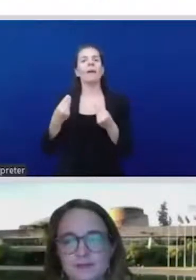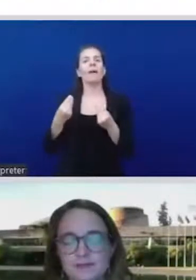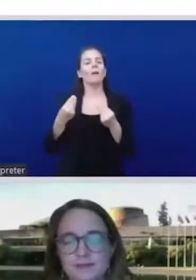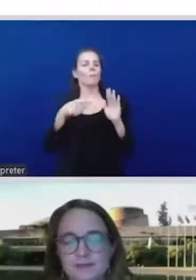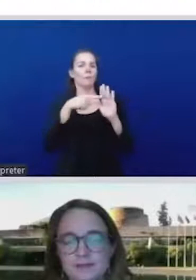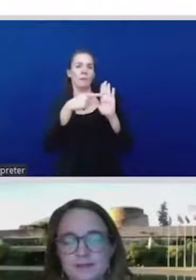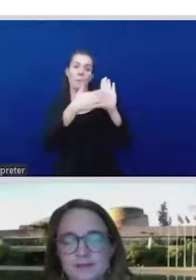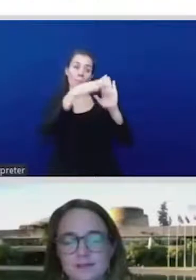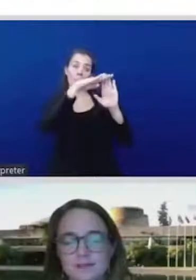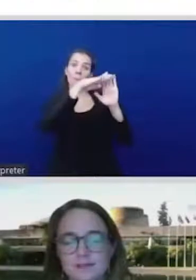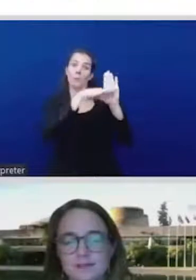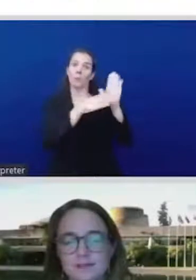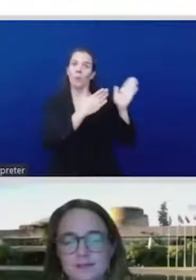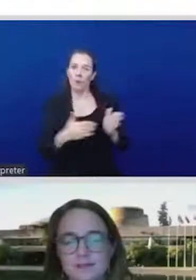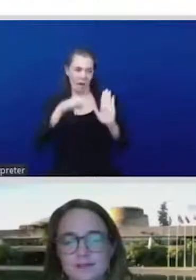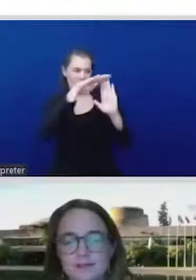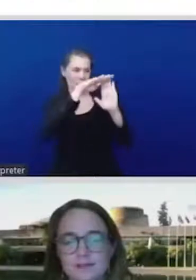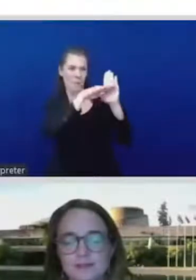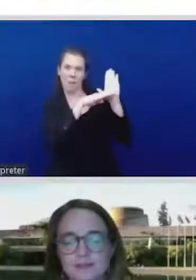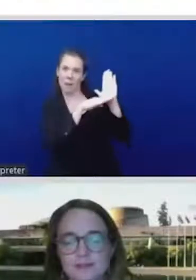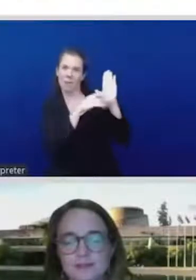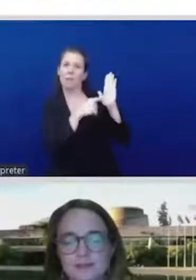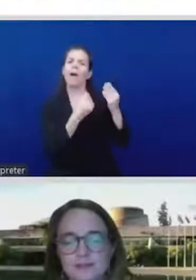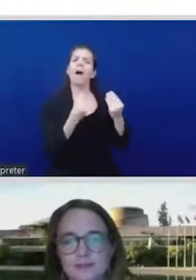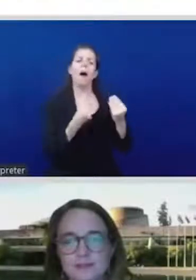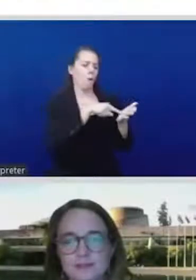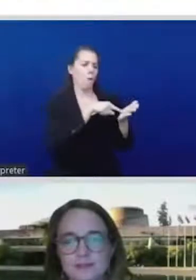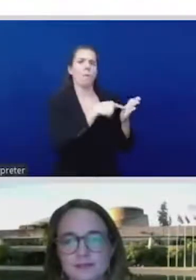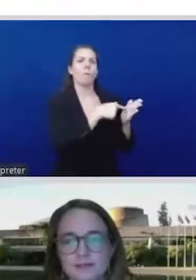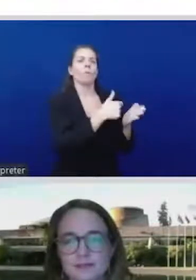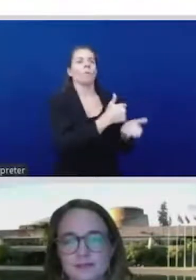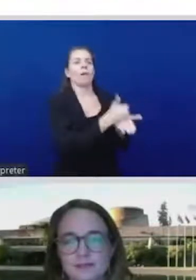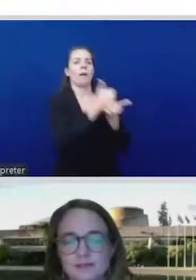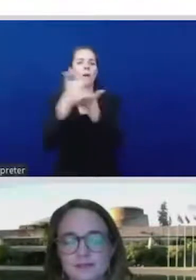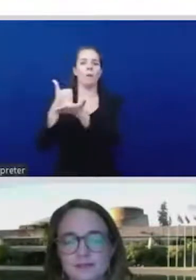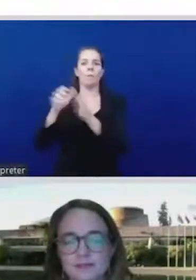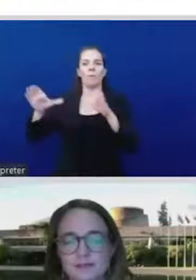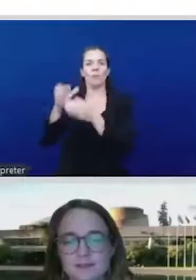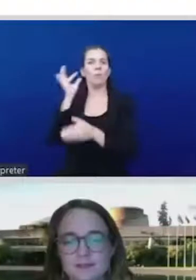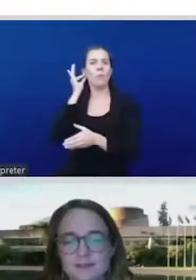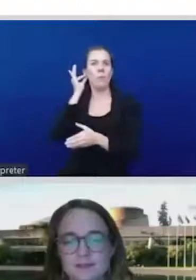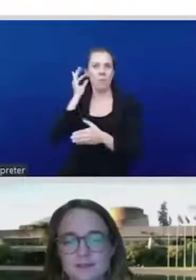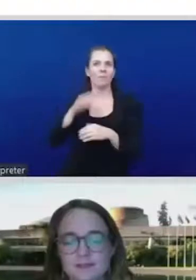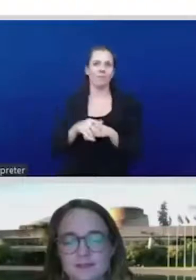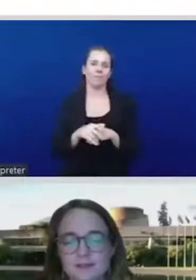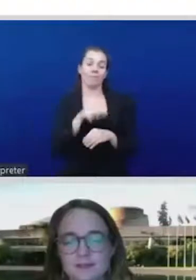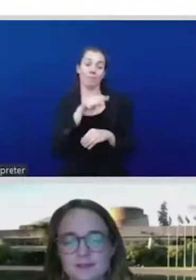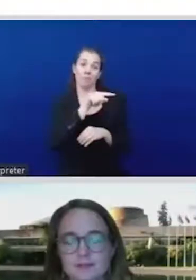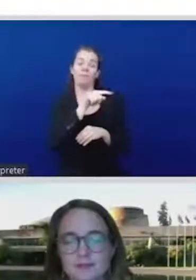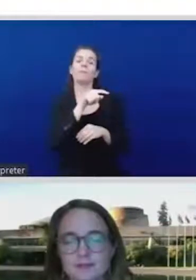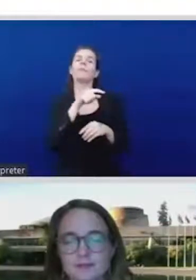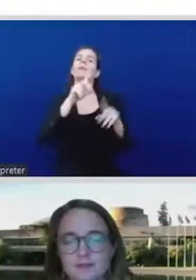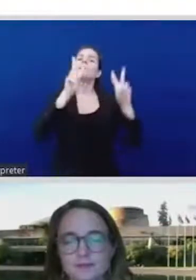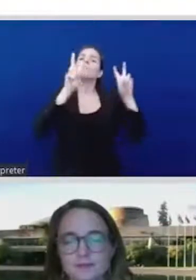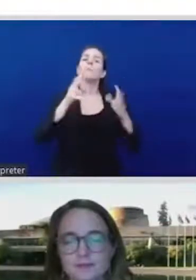with many papers that are at the core of many of the things that UN women and also ILO and other